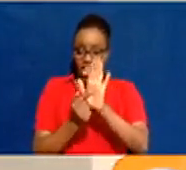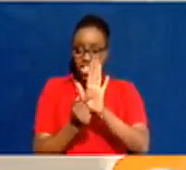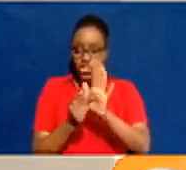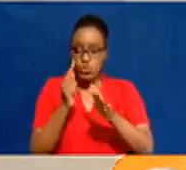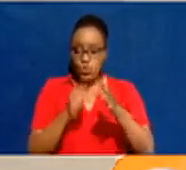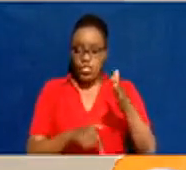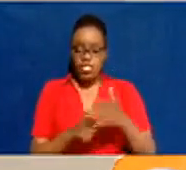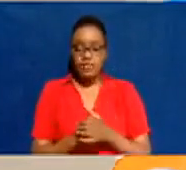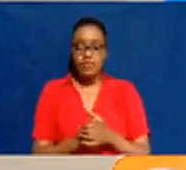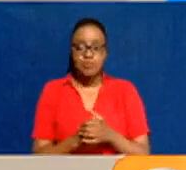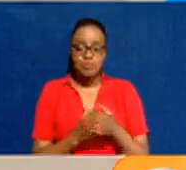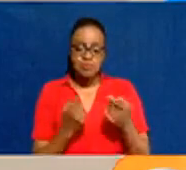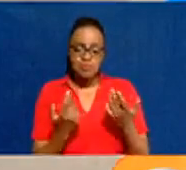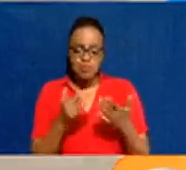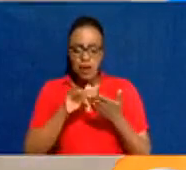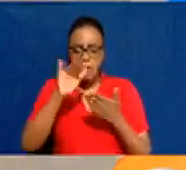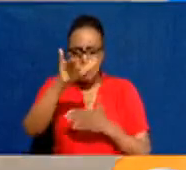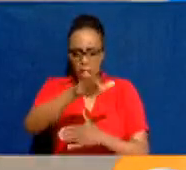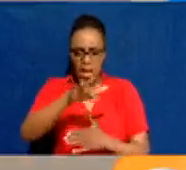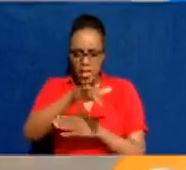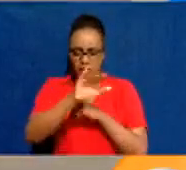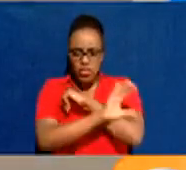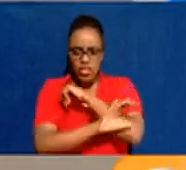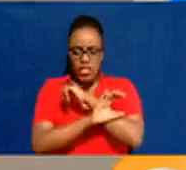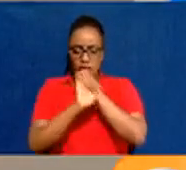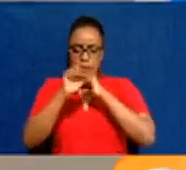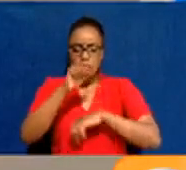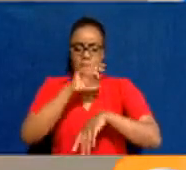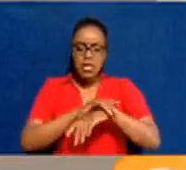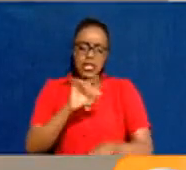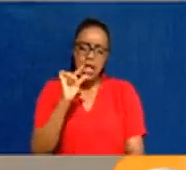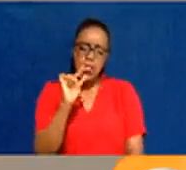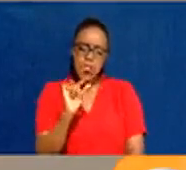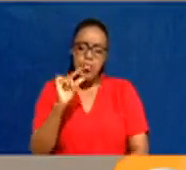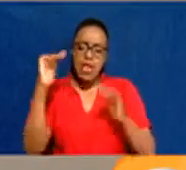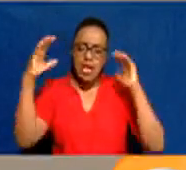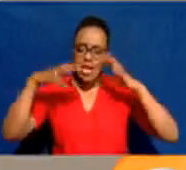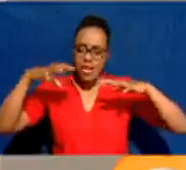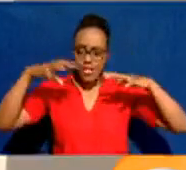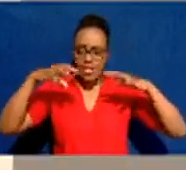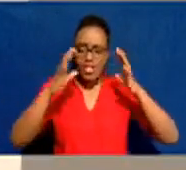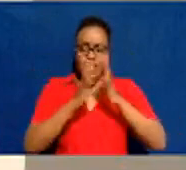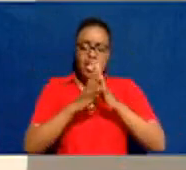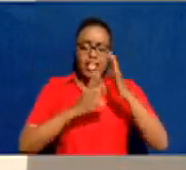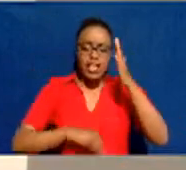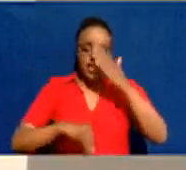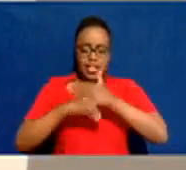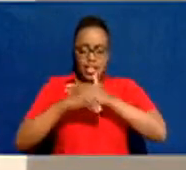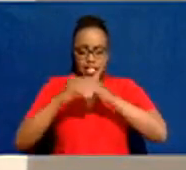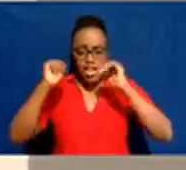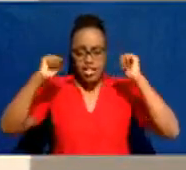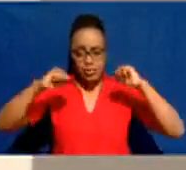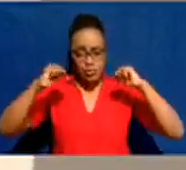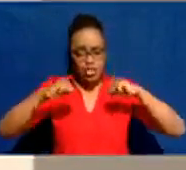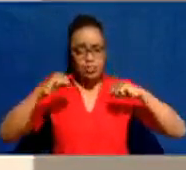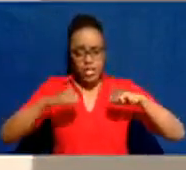at least most parts of the country were likely to receive depressed rainfall and increased probabilities are likely